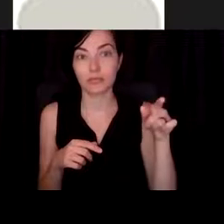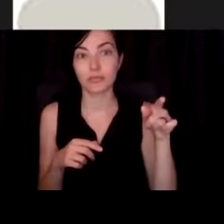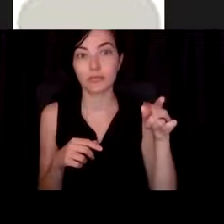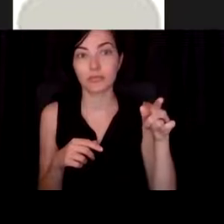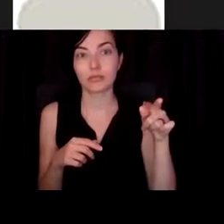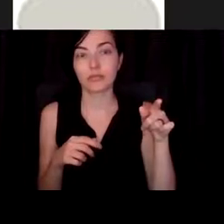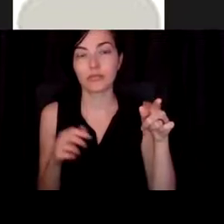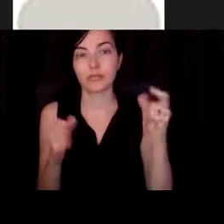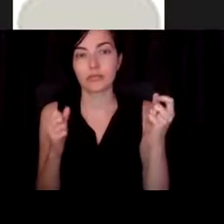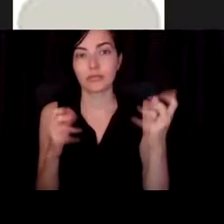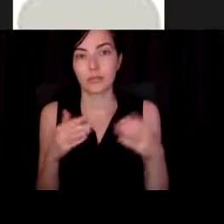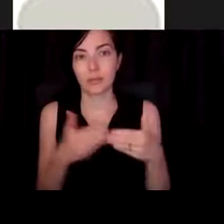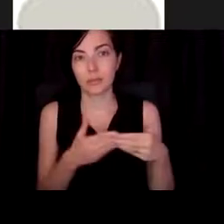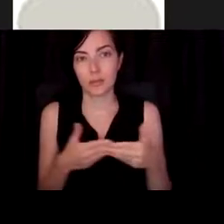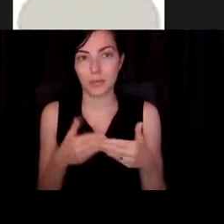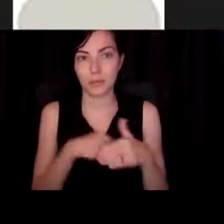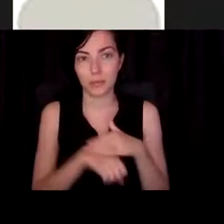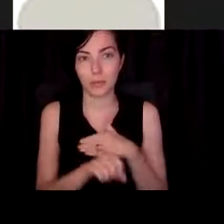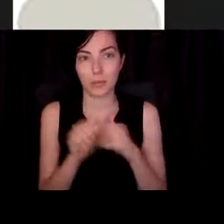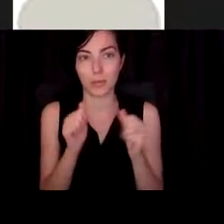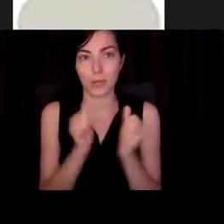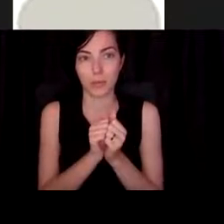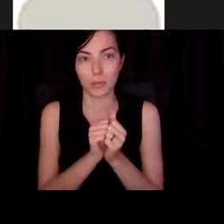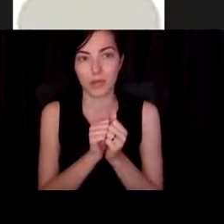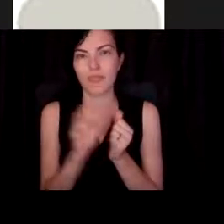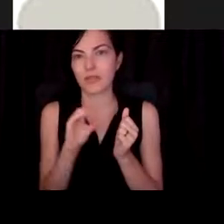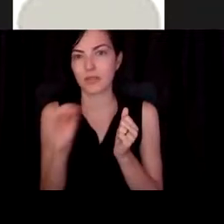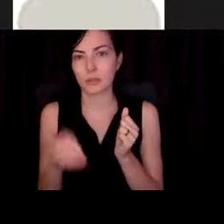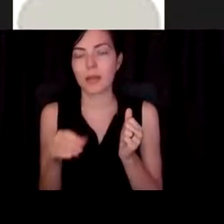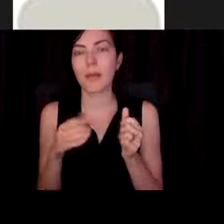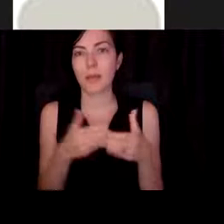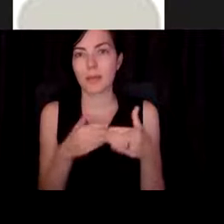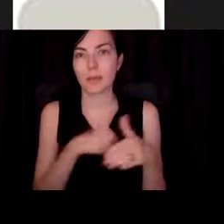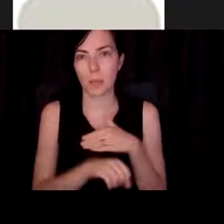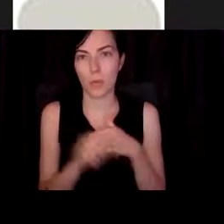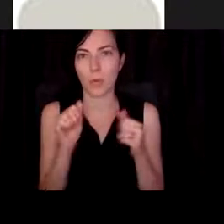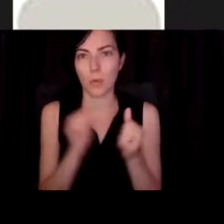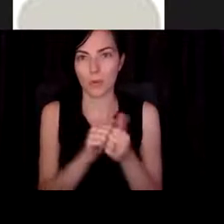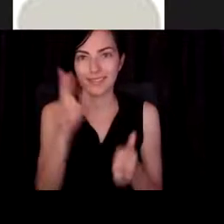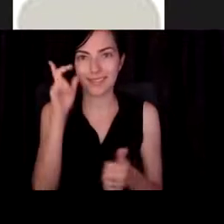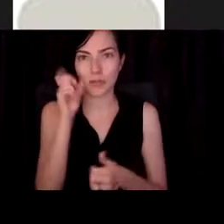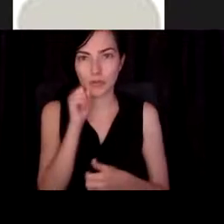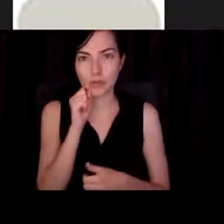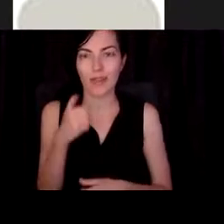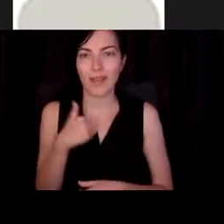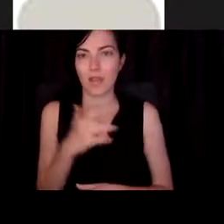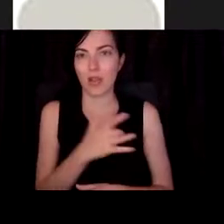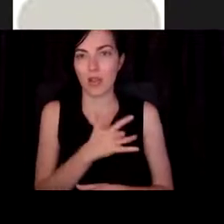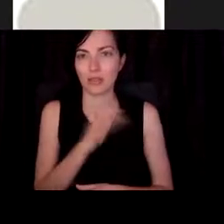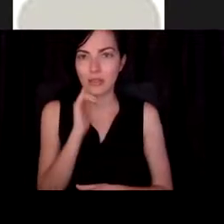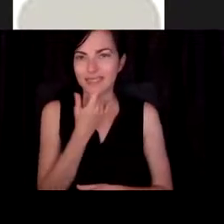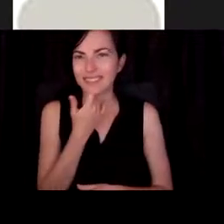have some sort of structural heart defect. And it's, it's complicated to figure out why, because it's not predictive.